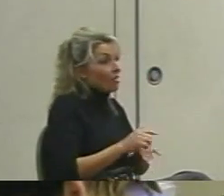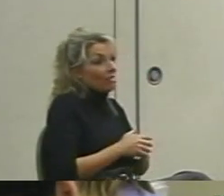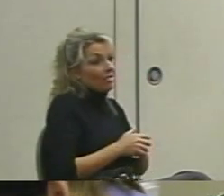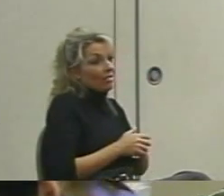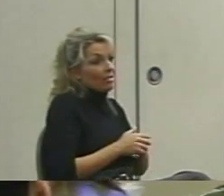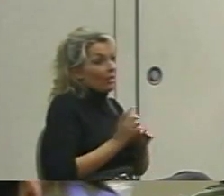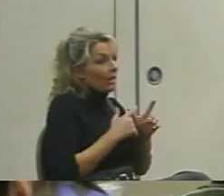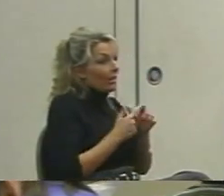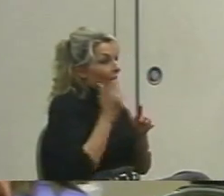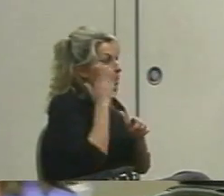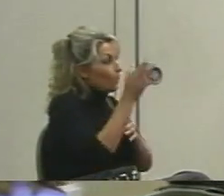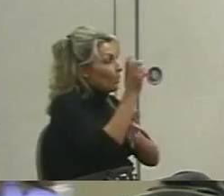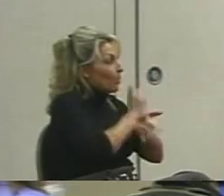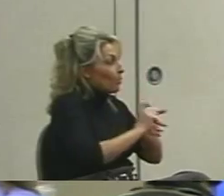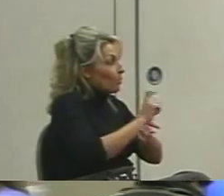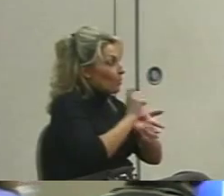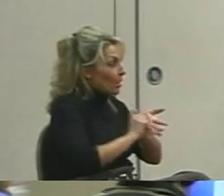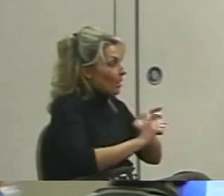you're going to write it down.